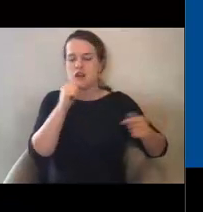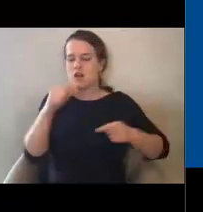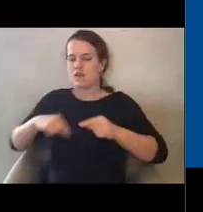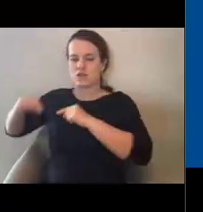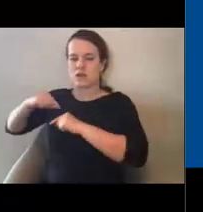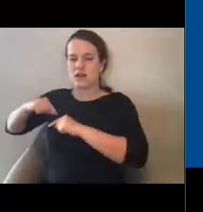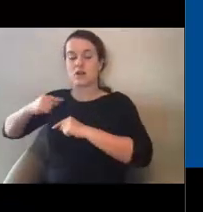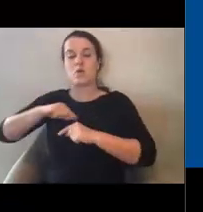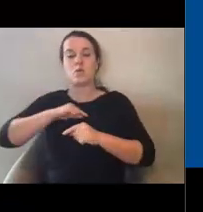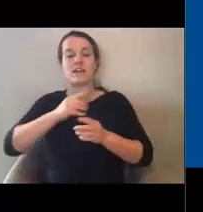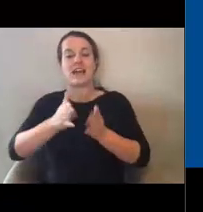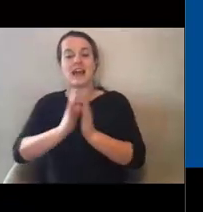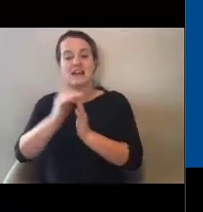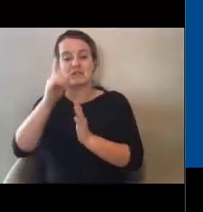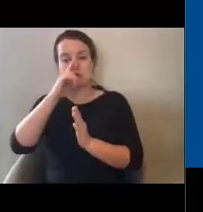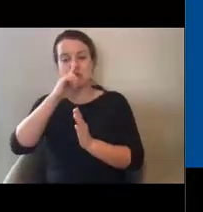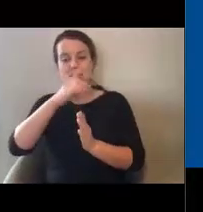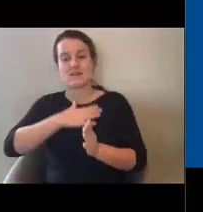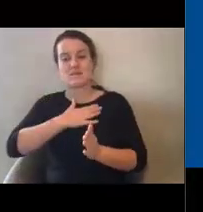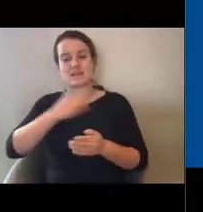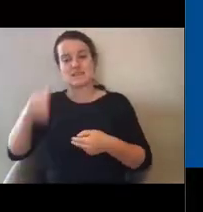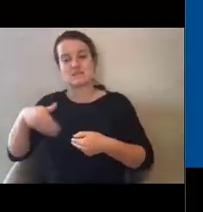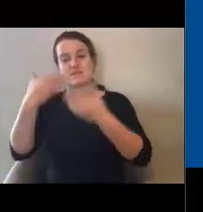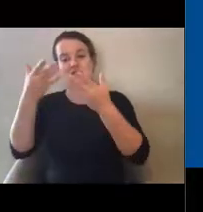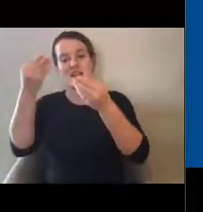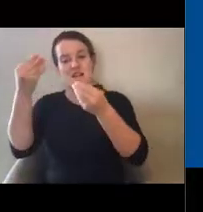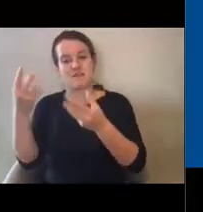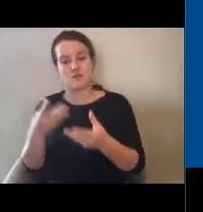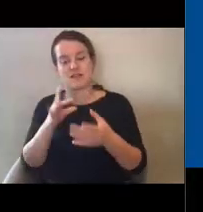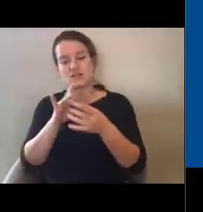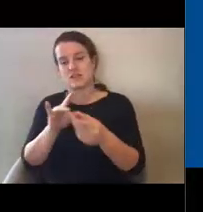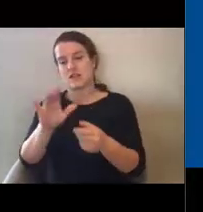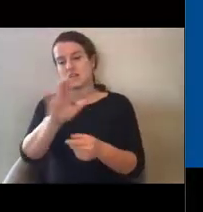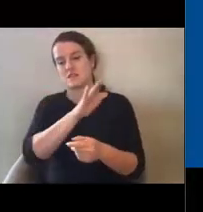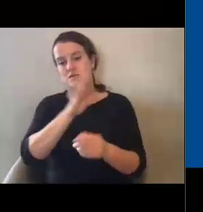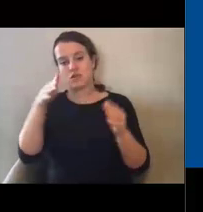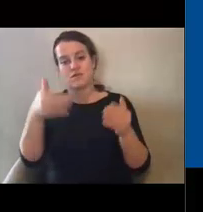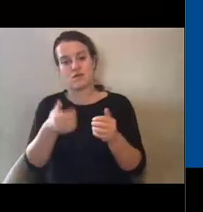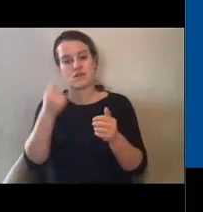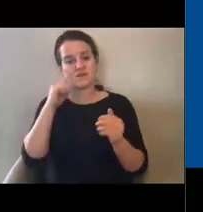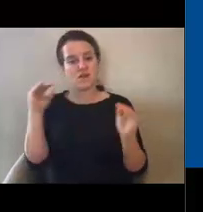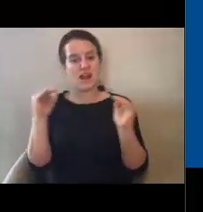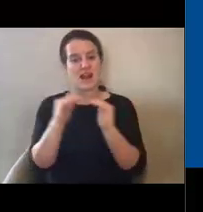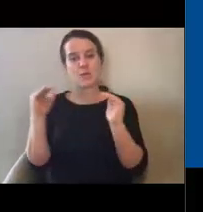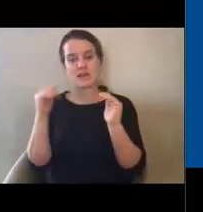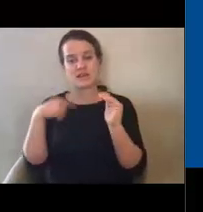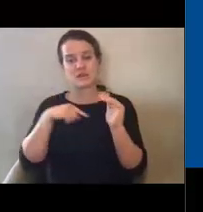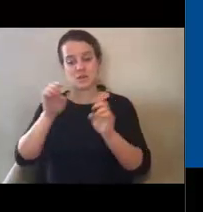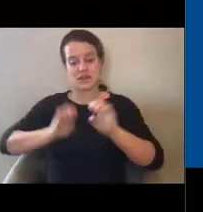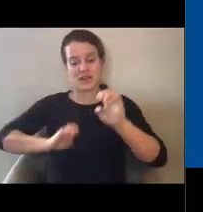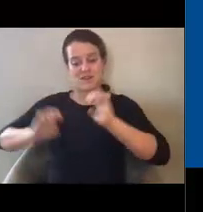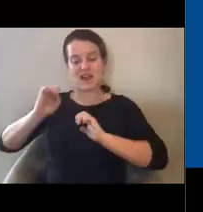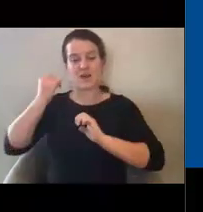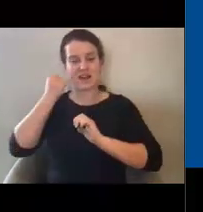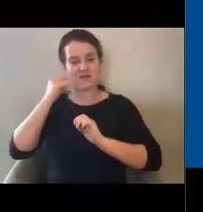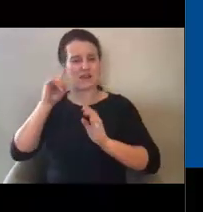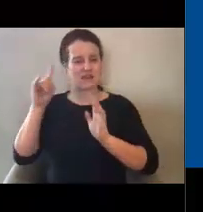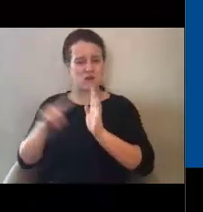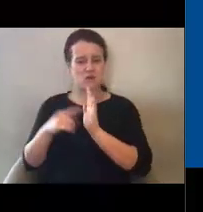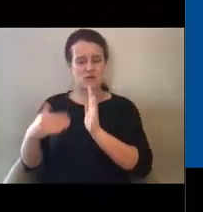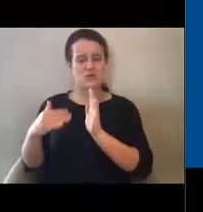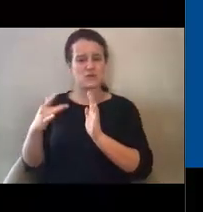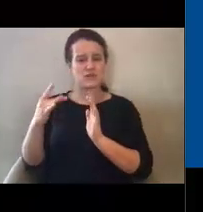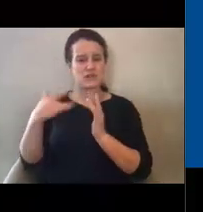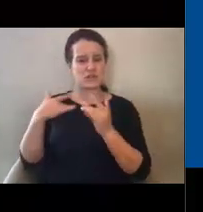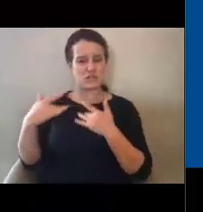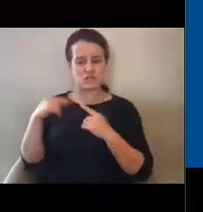please provide information regarding your focus on equity so that we can evaluate it. And if we do find any areas of concern